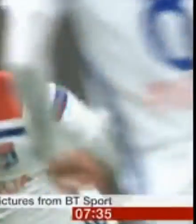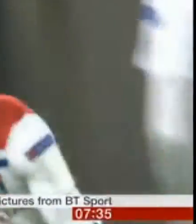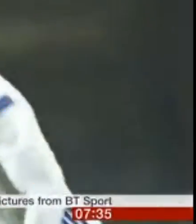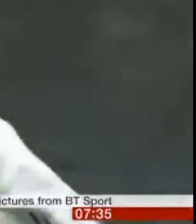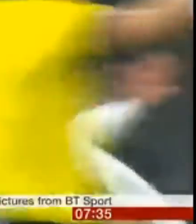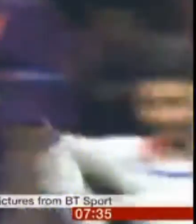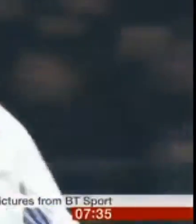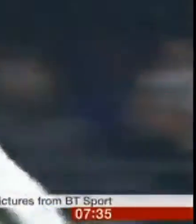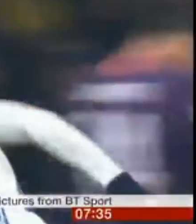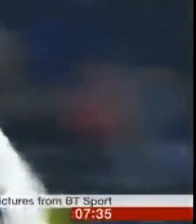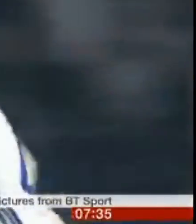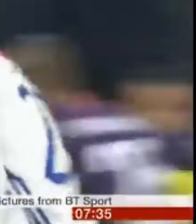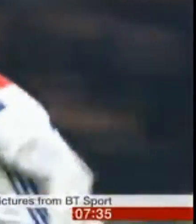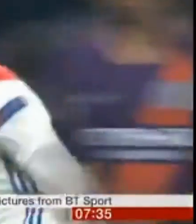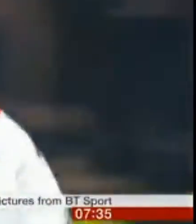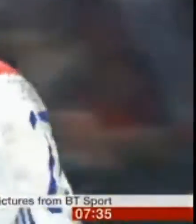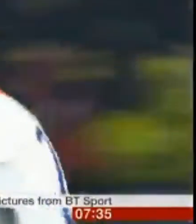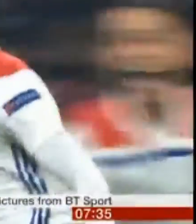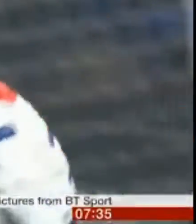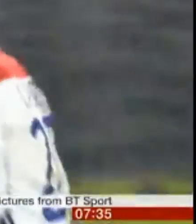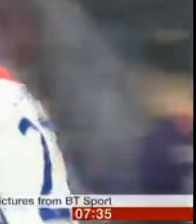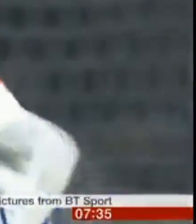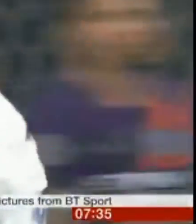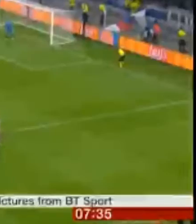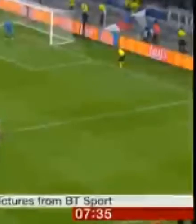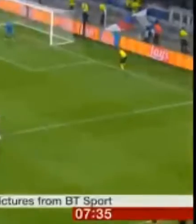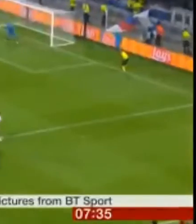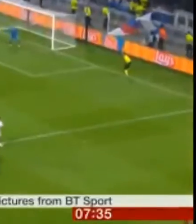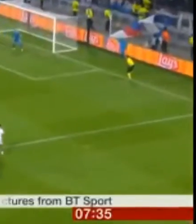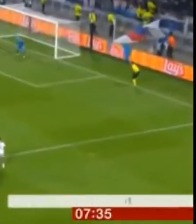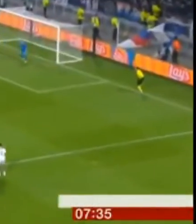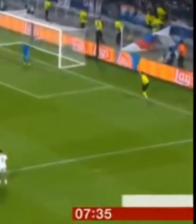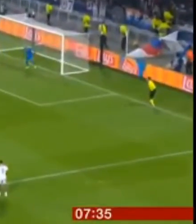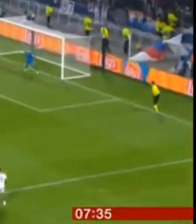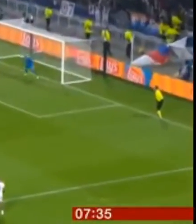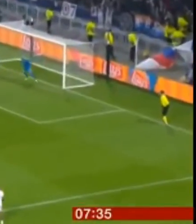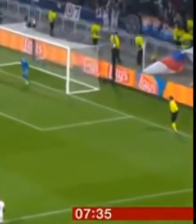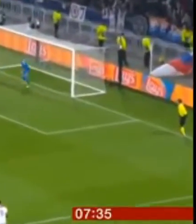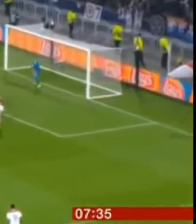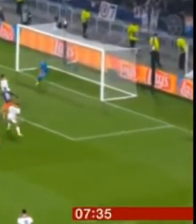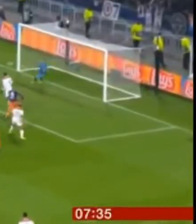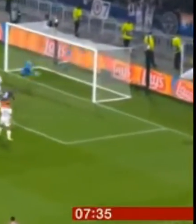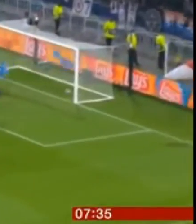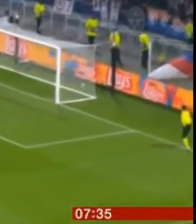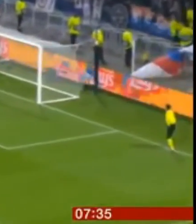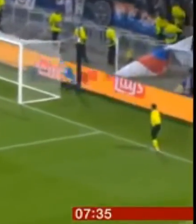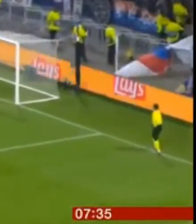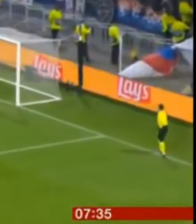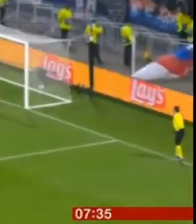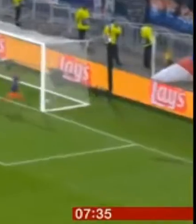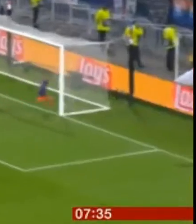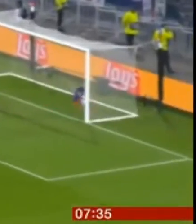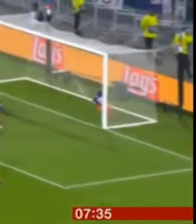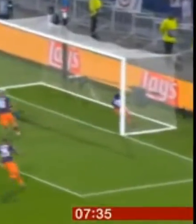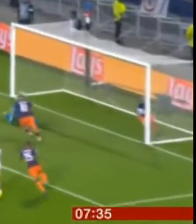Maxwell Corne. The visitors responded well, however. Nothing was stopping this Aymeric Laporte effort from levelling the scores.